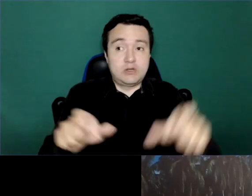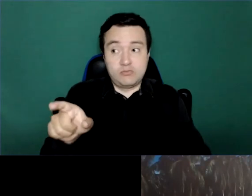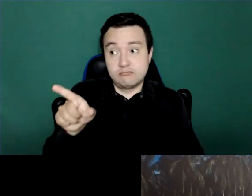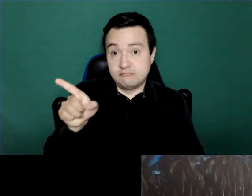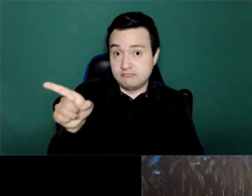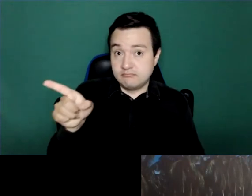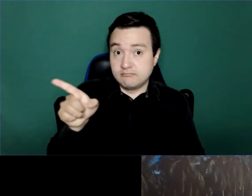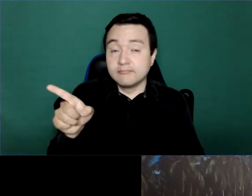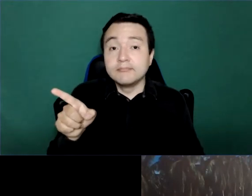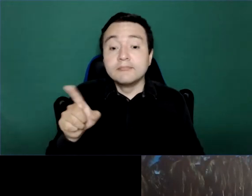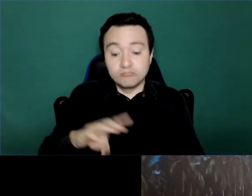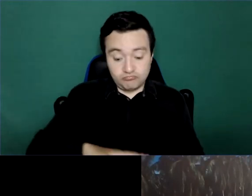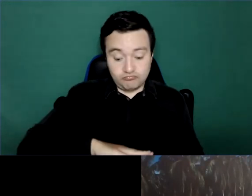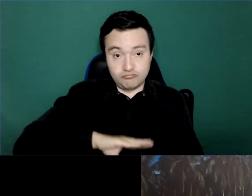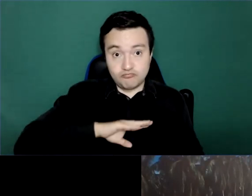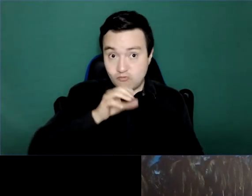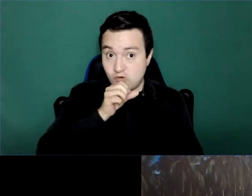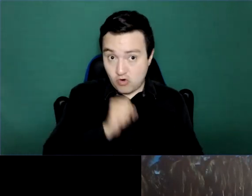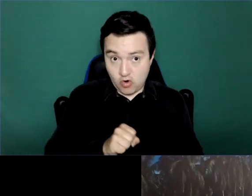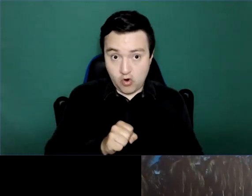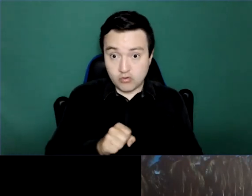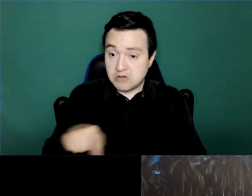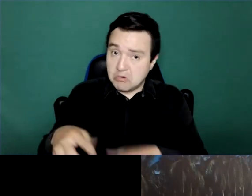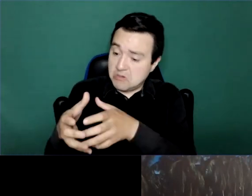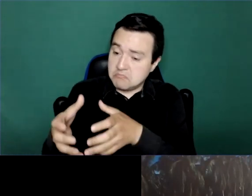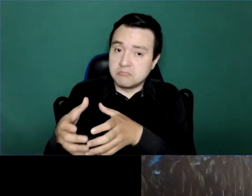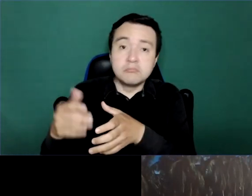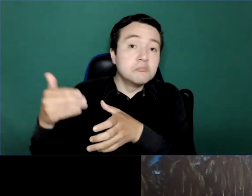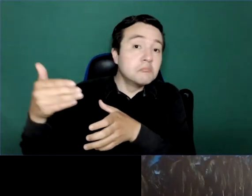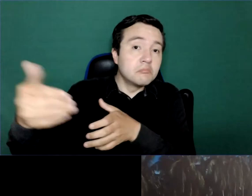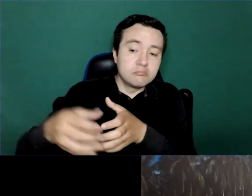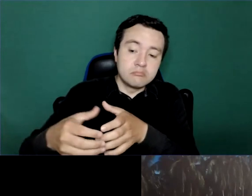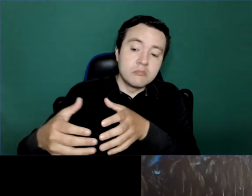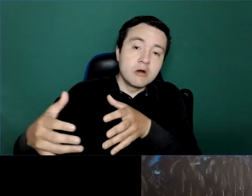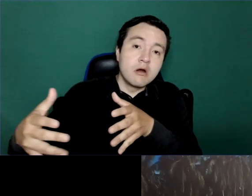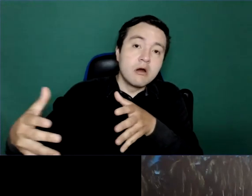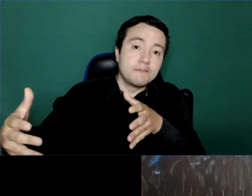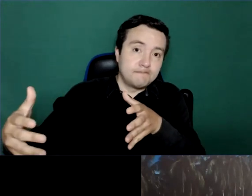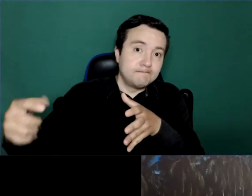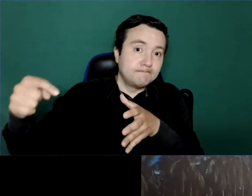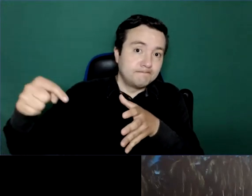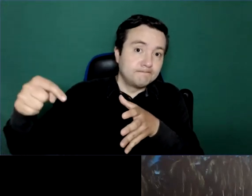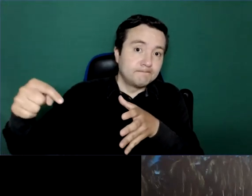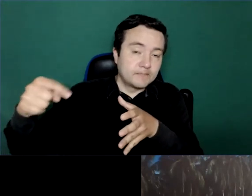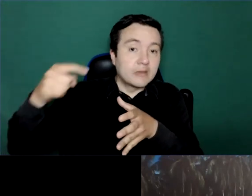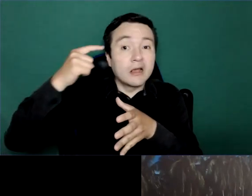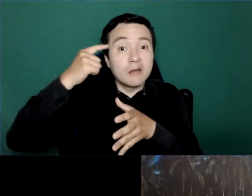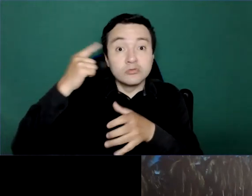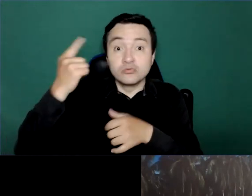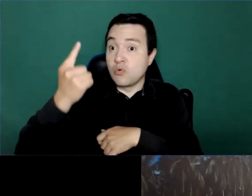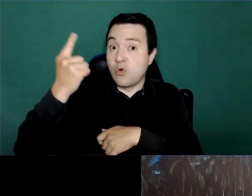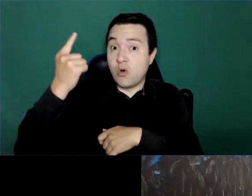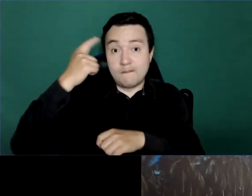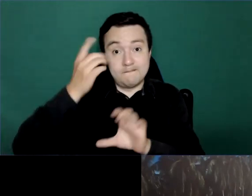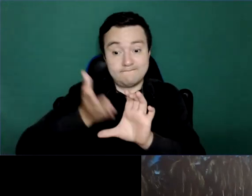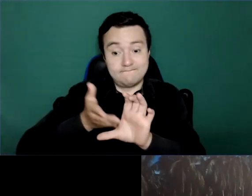of the elderly will continue to increase and we will need to prepare ourselves not only in terms of mental health, but also the number